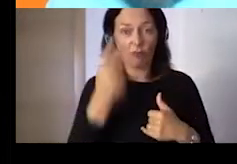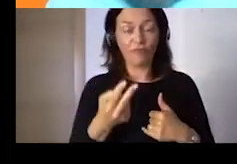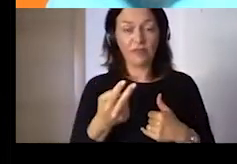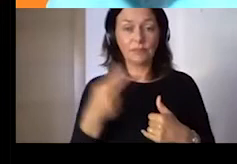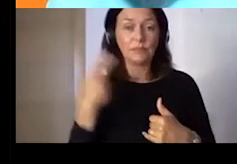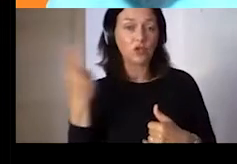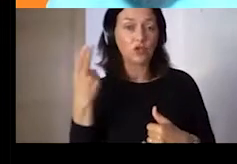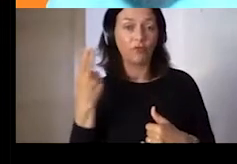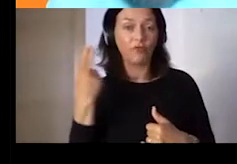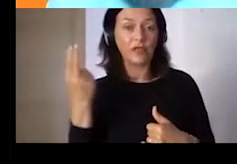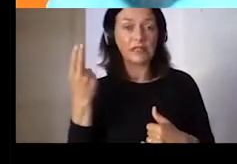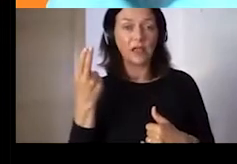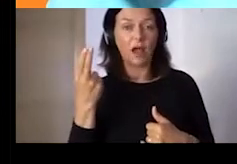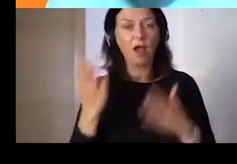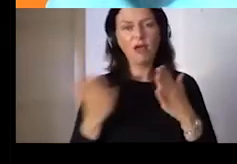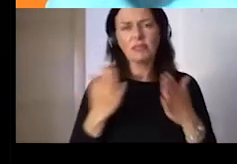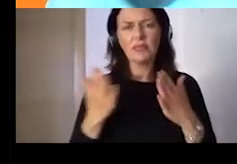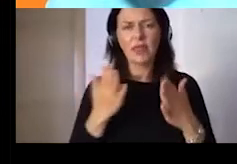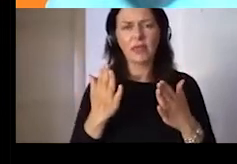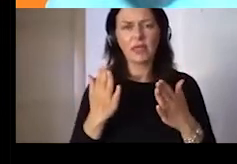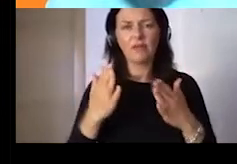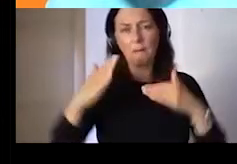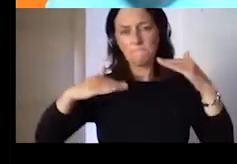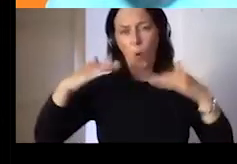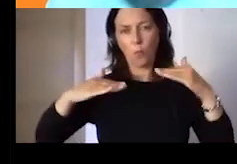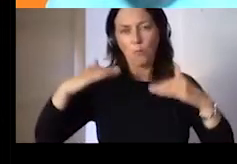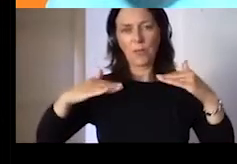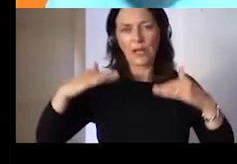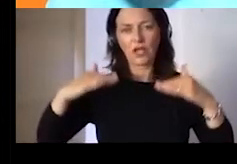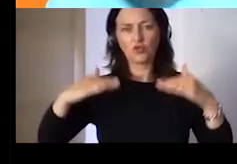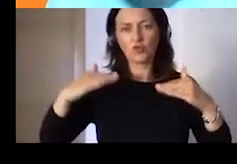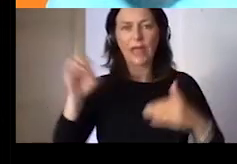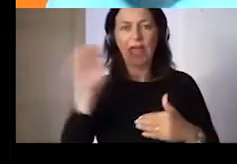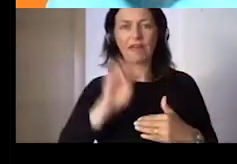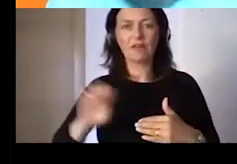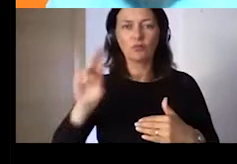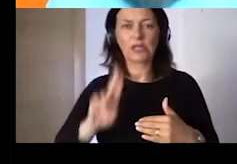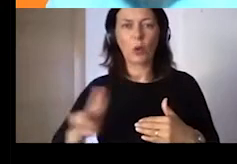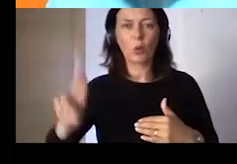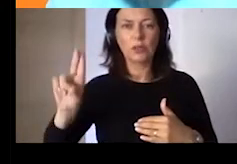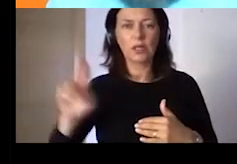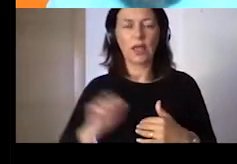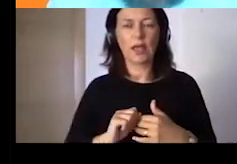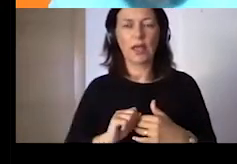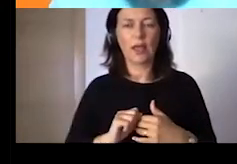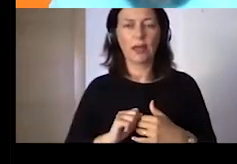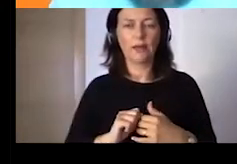average of the European score of the DESE.